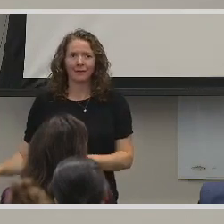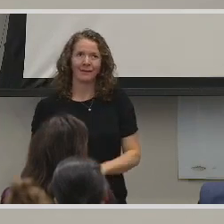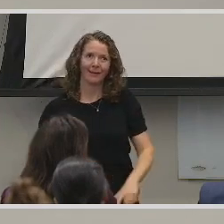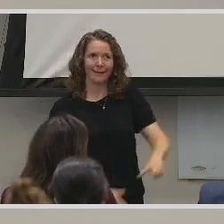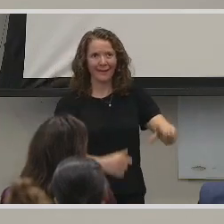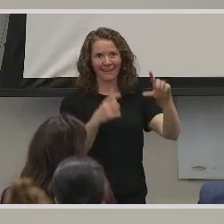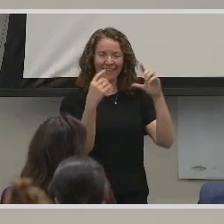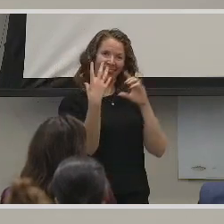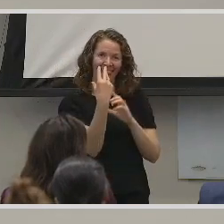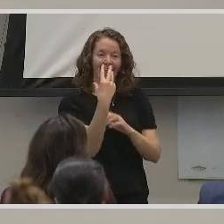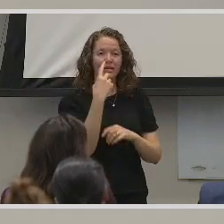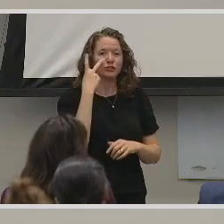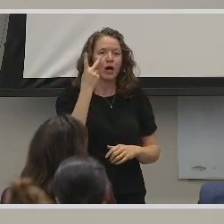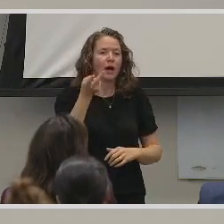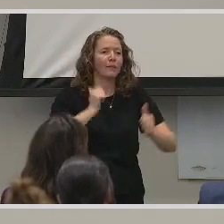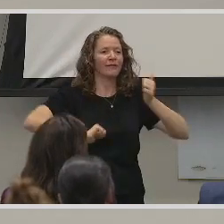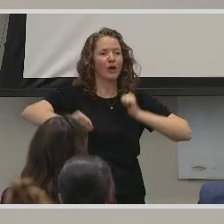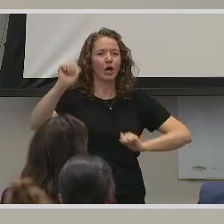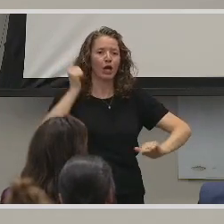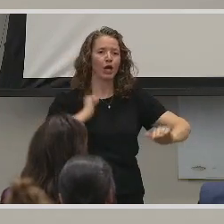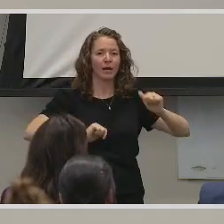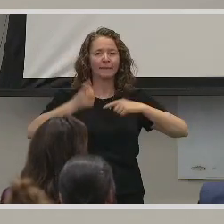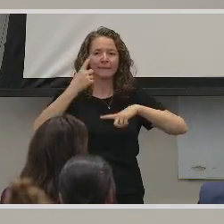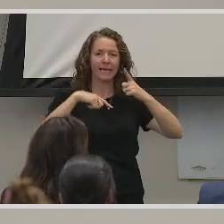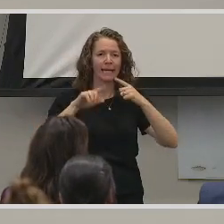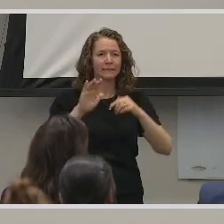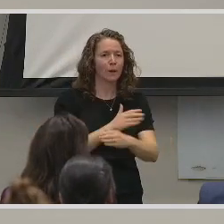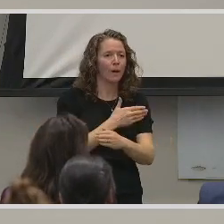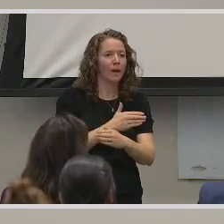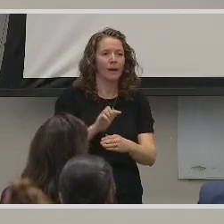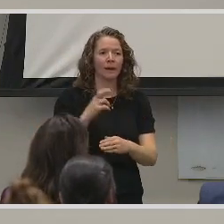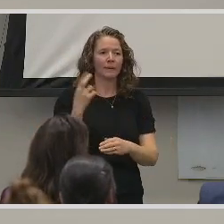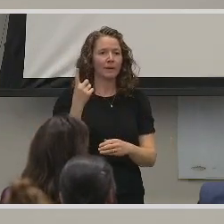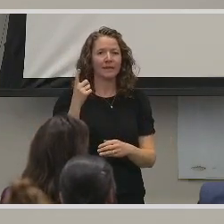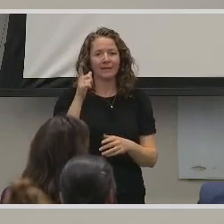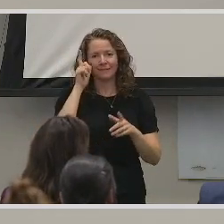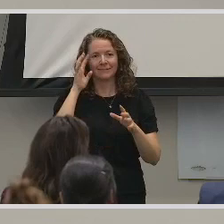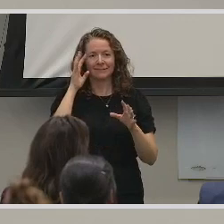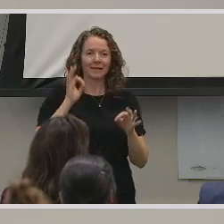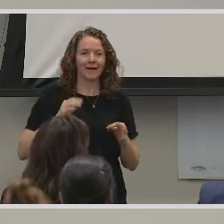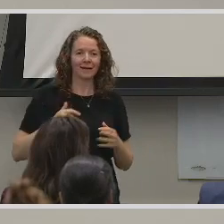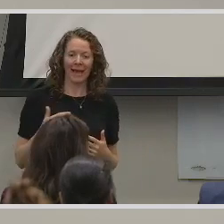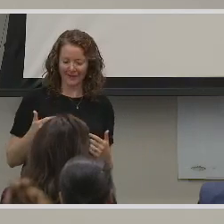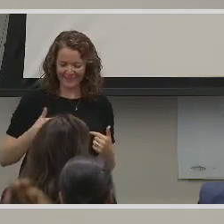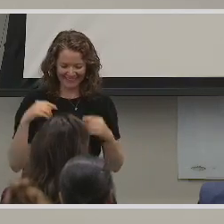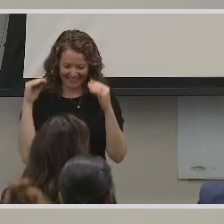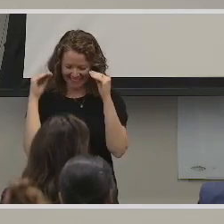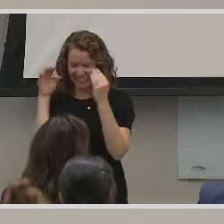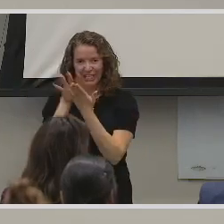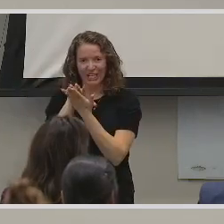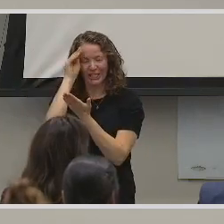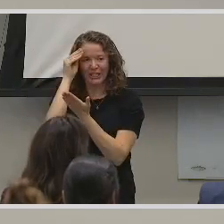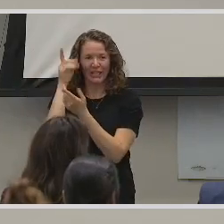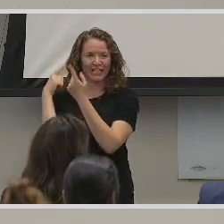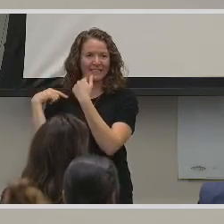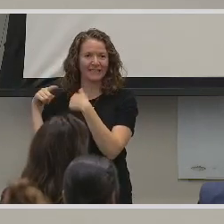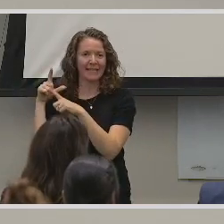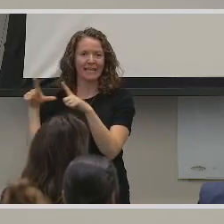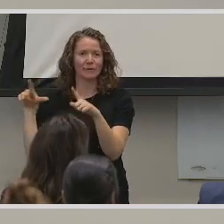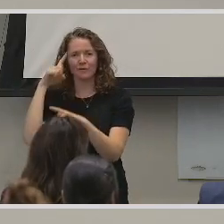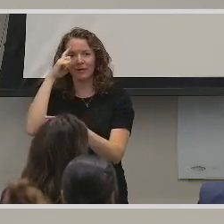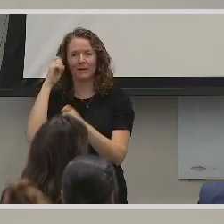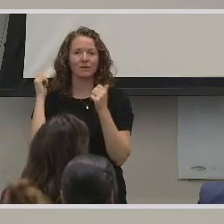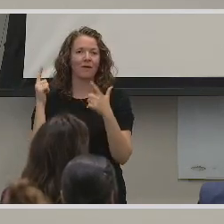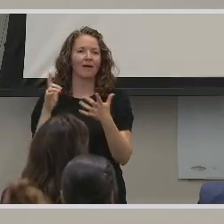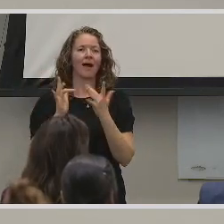saw someone perform a song in sign language and they decide to take it upon themselves to teach themselves the language because there are